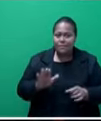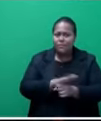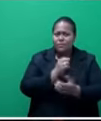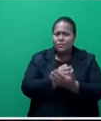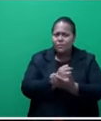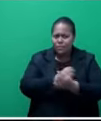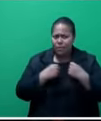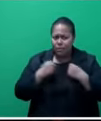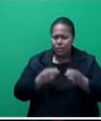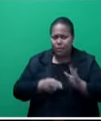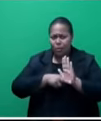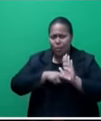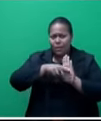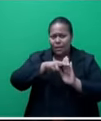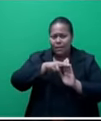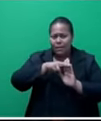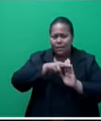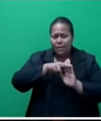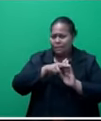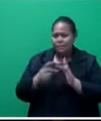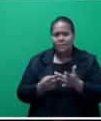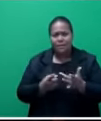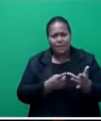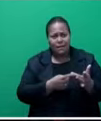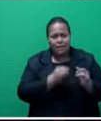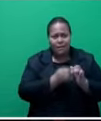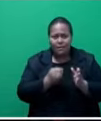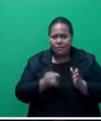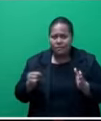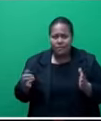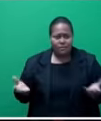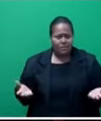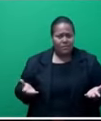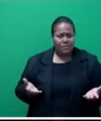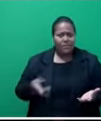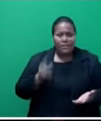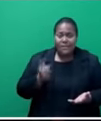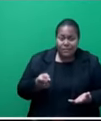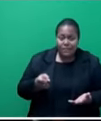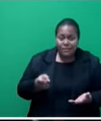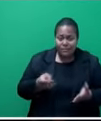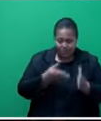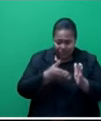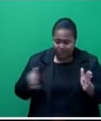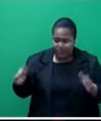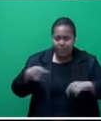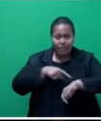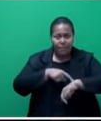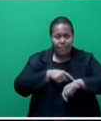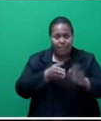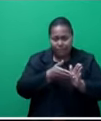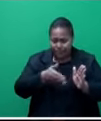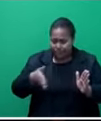that our hotels, the other infrastructure. I mean, if the period that we are looking at